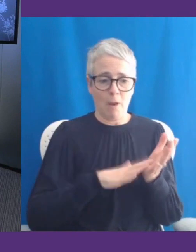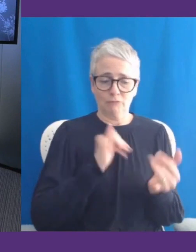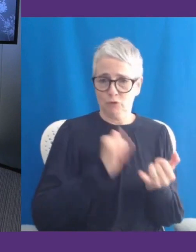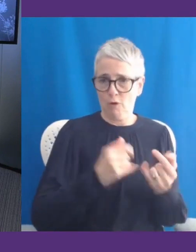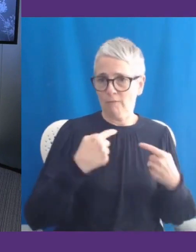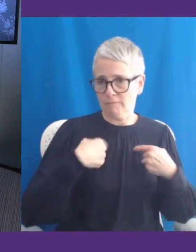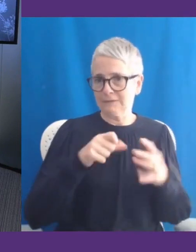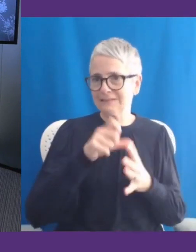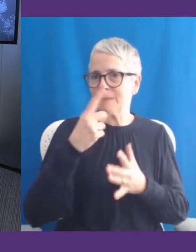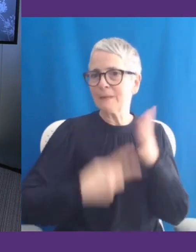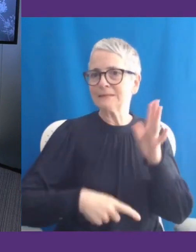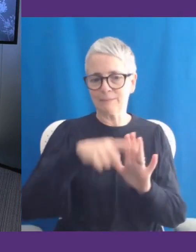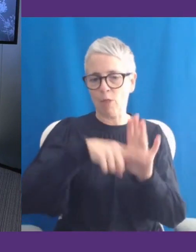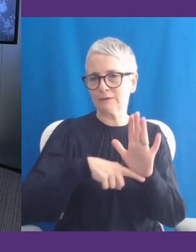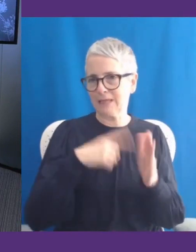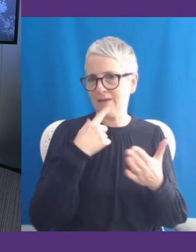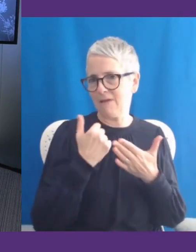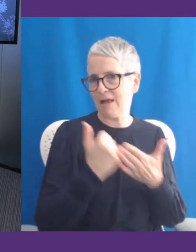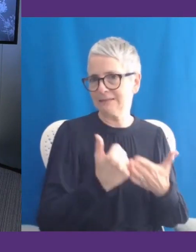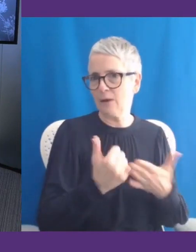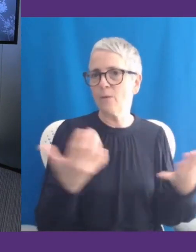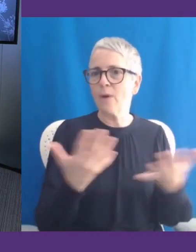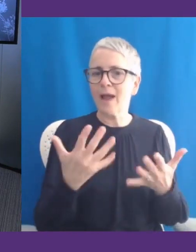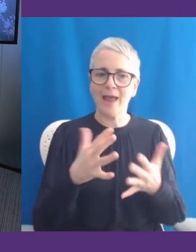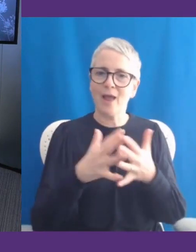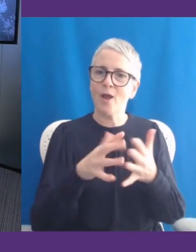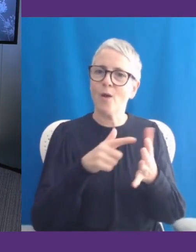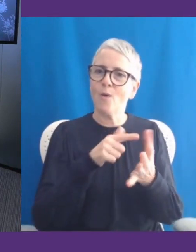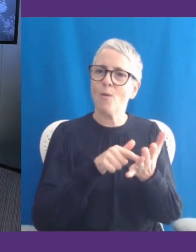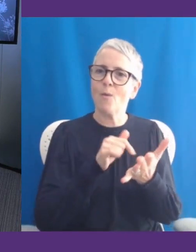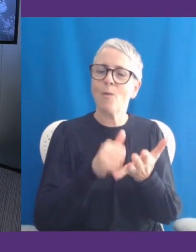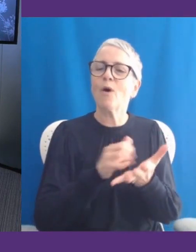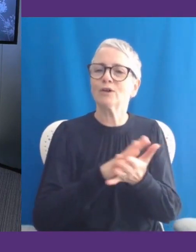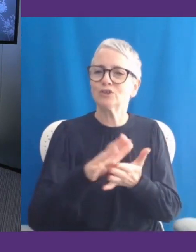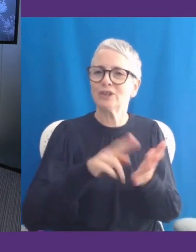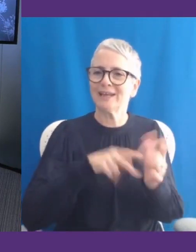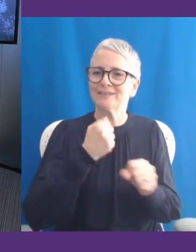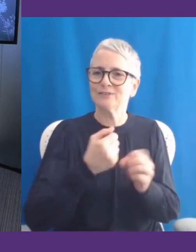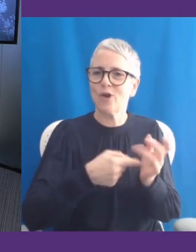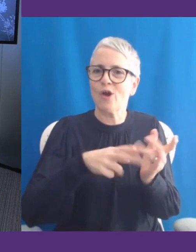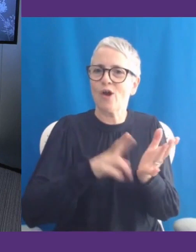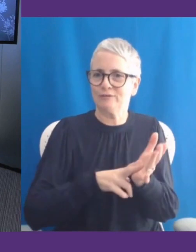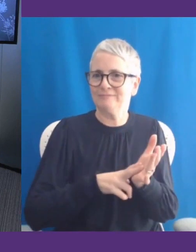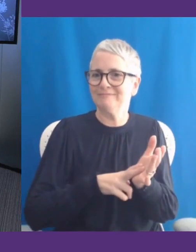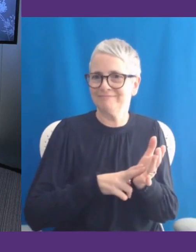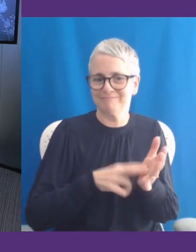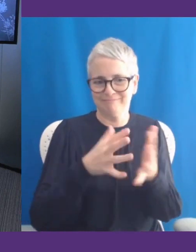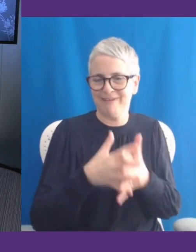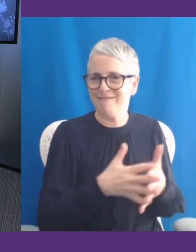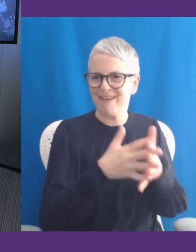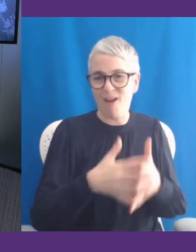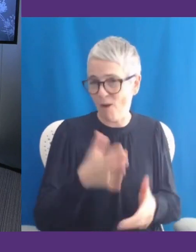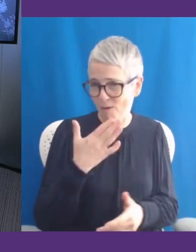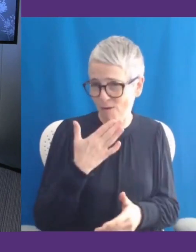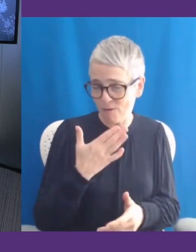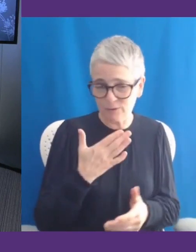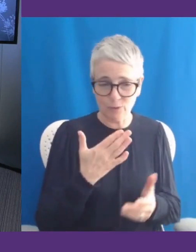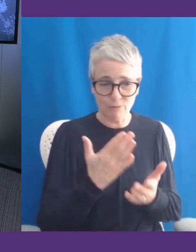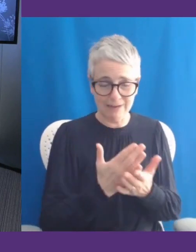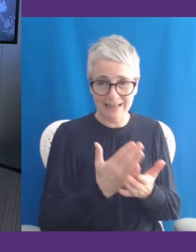in Washington, D.C., in the United States. So not at all a boring place in terms of what's happening in policy.